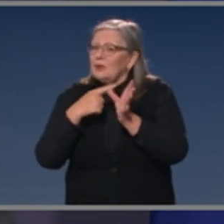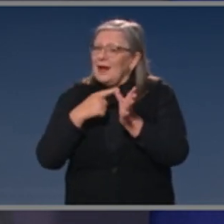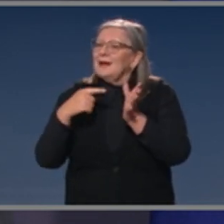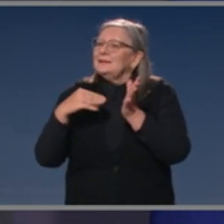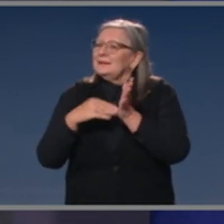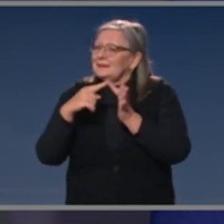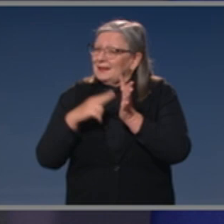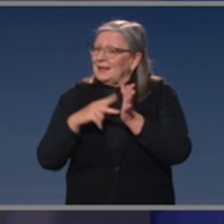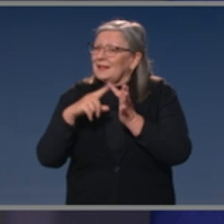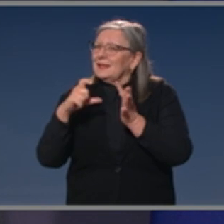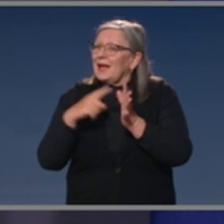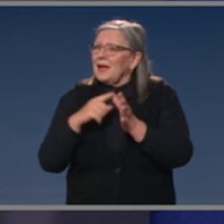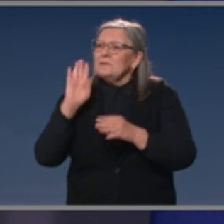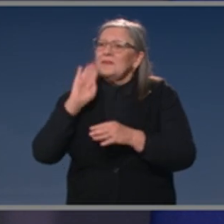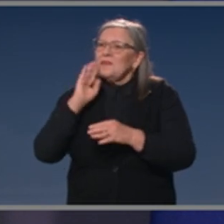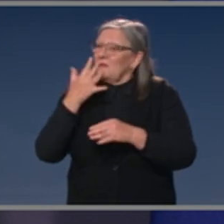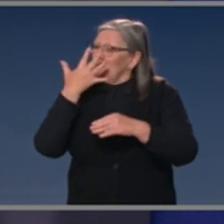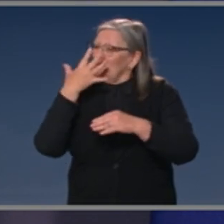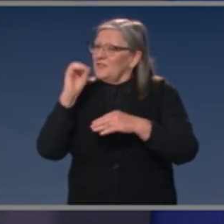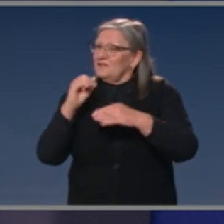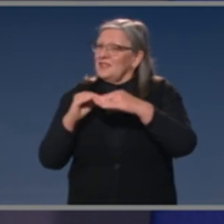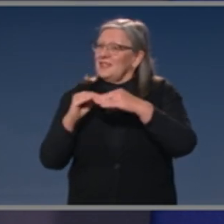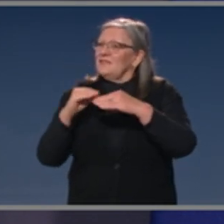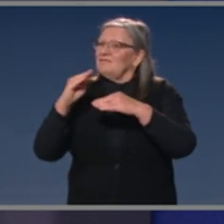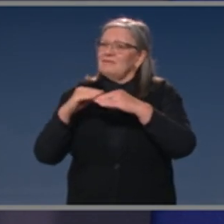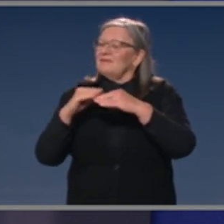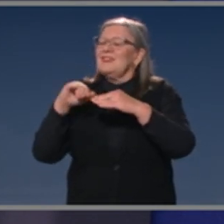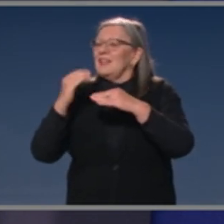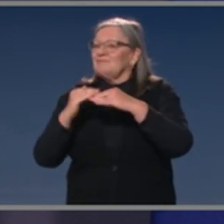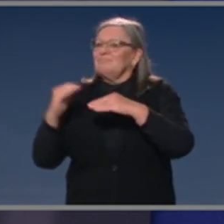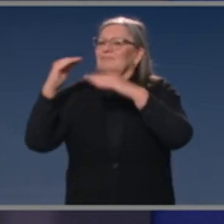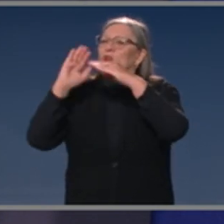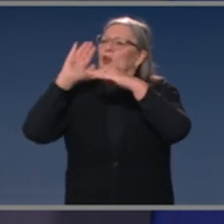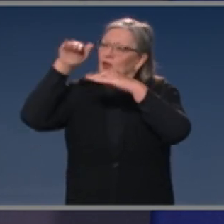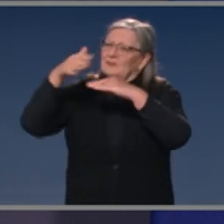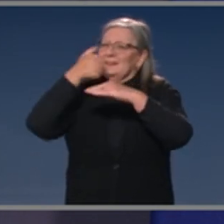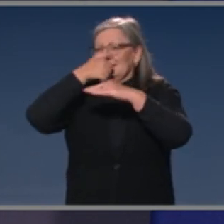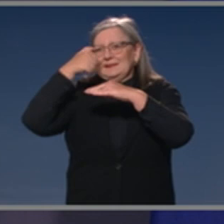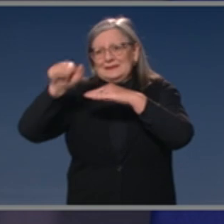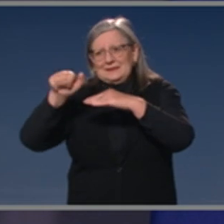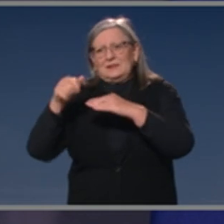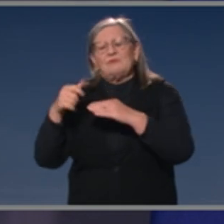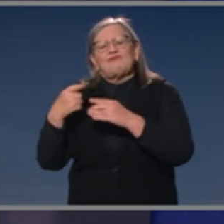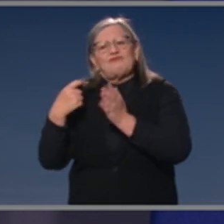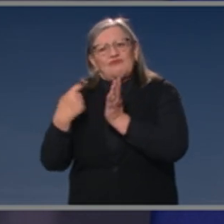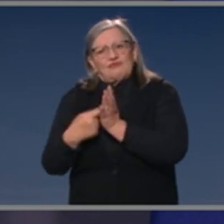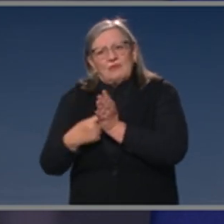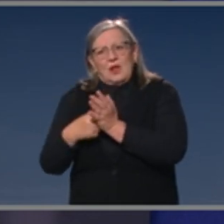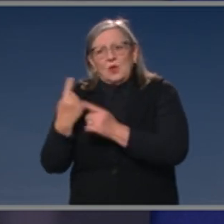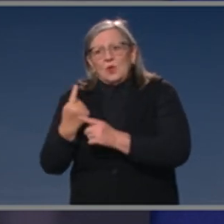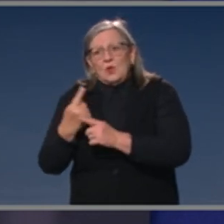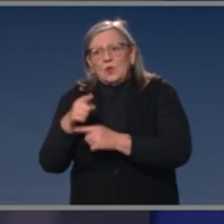and they have therefore recommended that Pfizer is the preferred vaccine for under 60s. They have